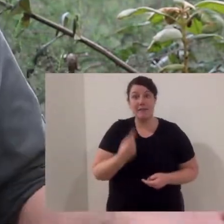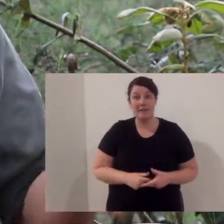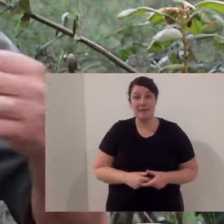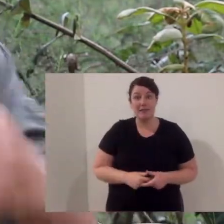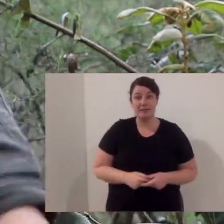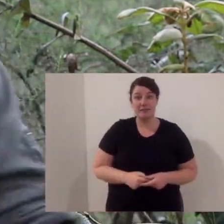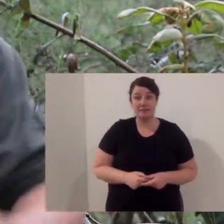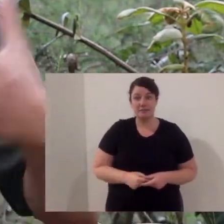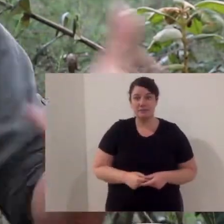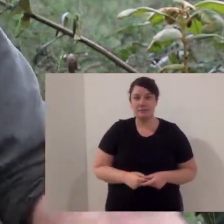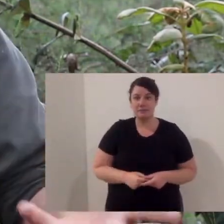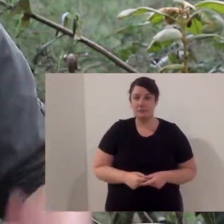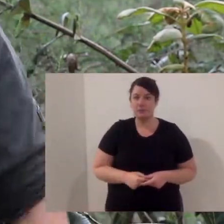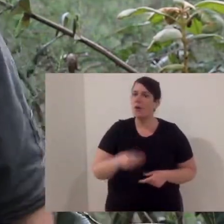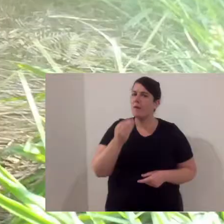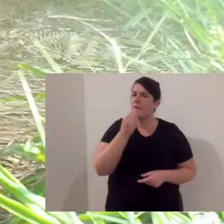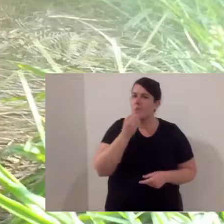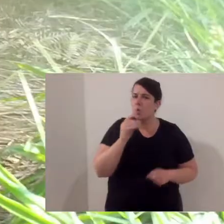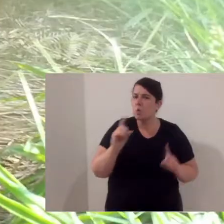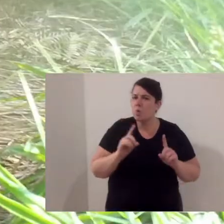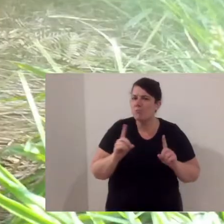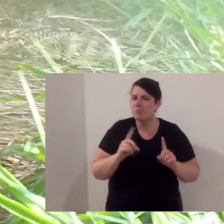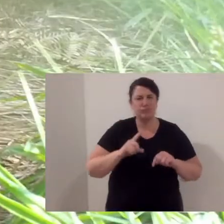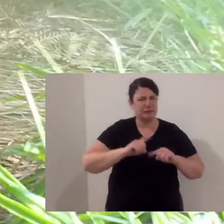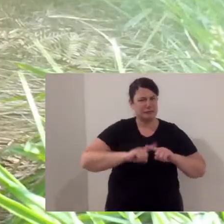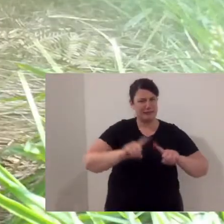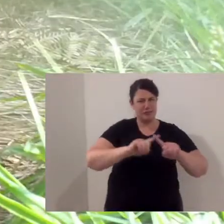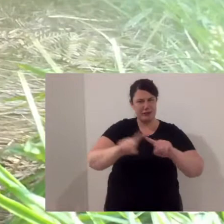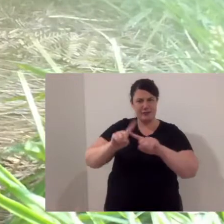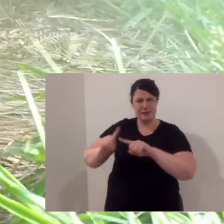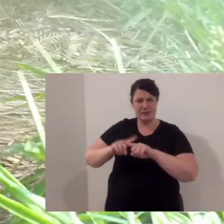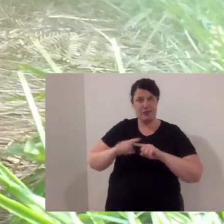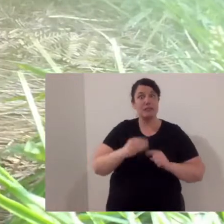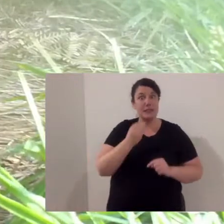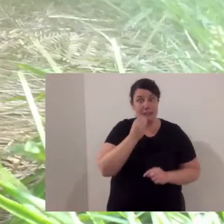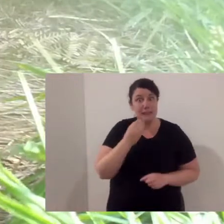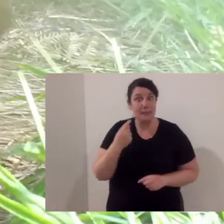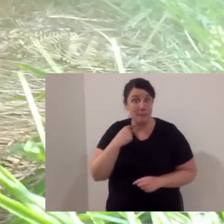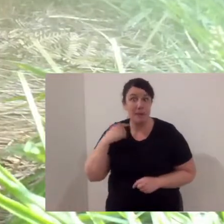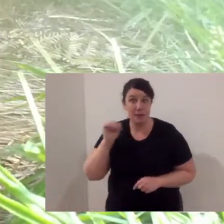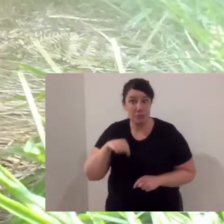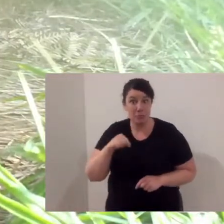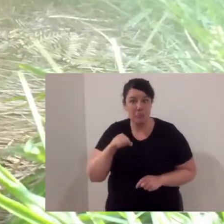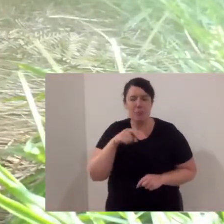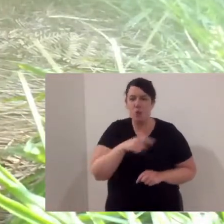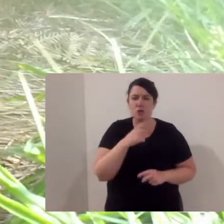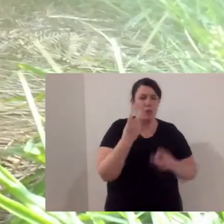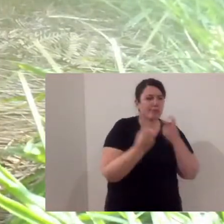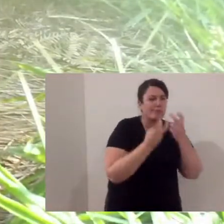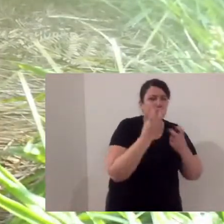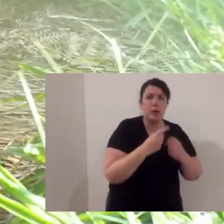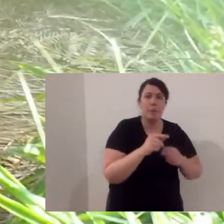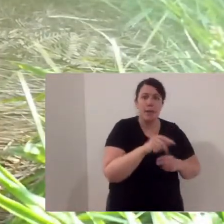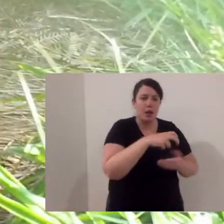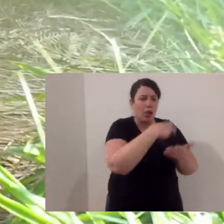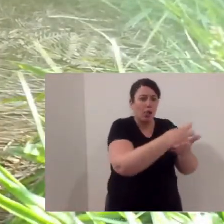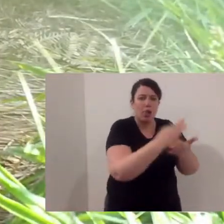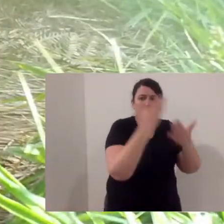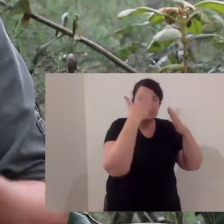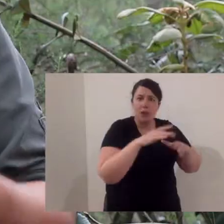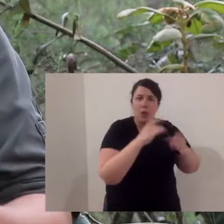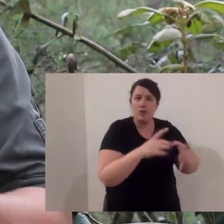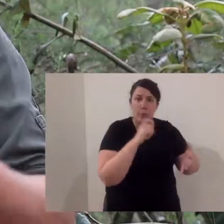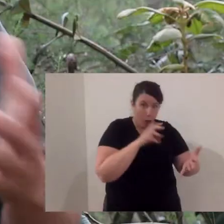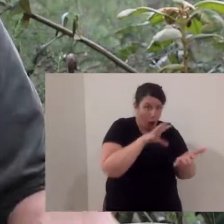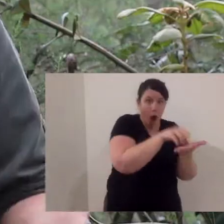their mum and they start their own life cycle. Eastern quolls have a varied diet. They are carnivores, but at times